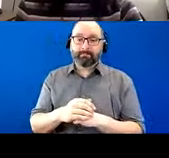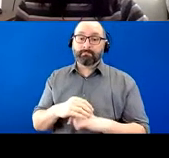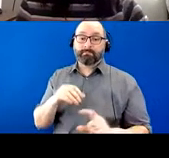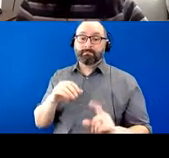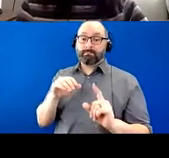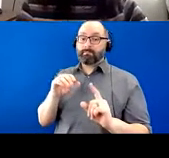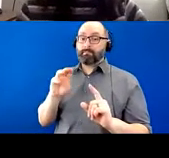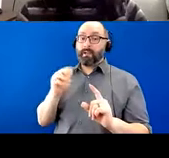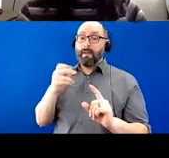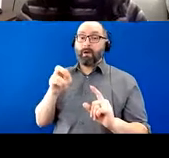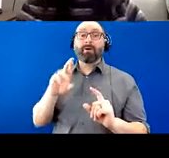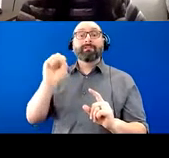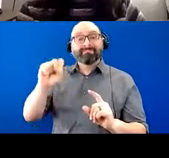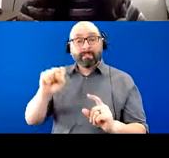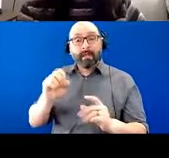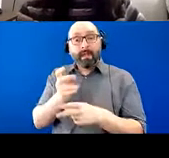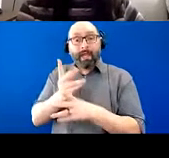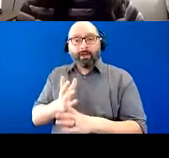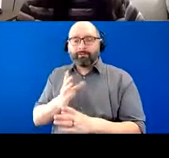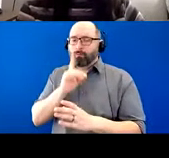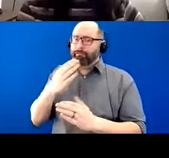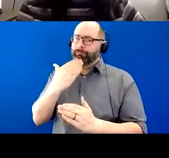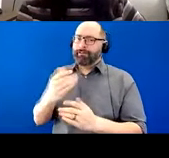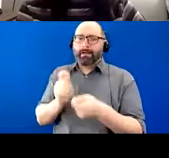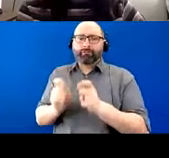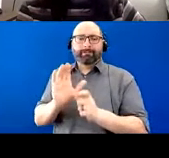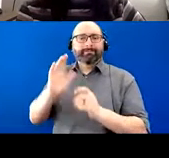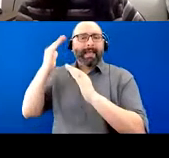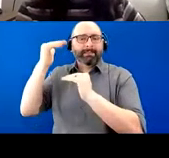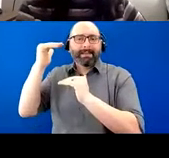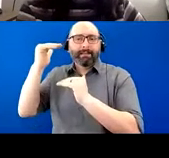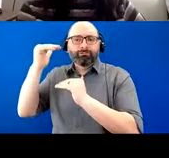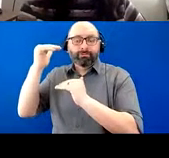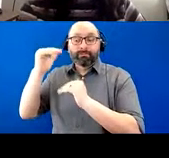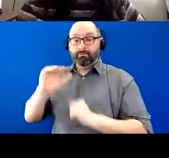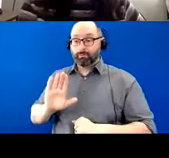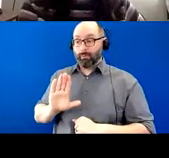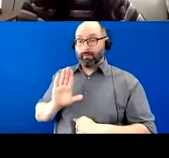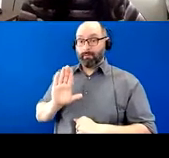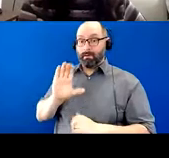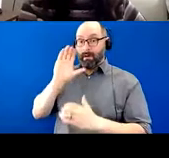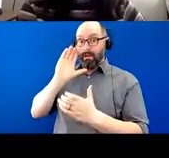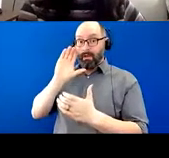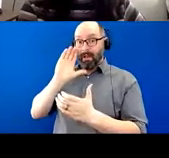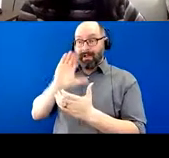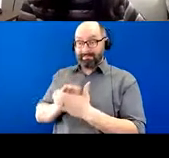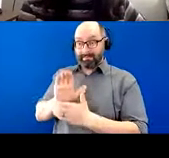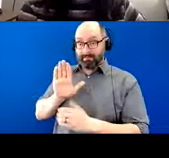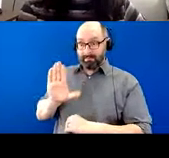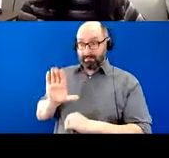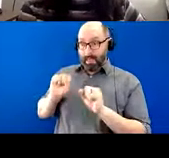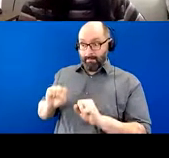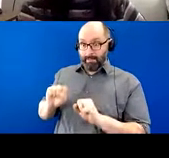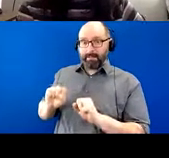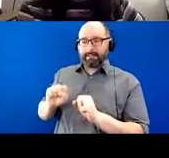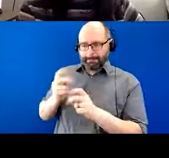great at adjusting her expectations of her husband and using his abilities to engage him in activities that both of